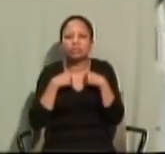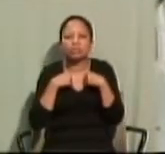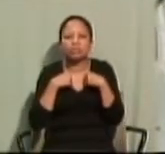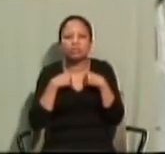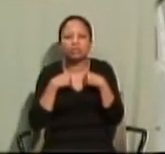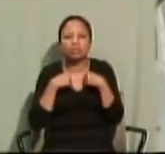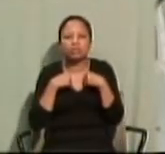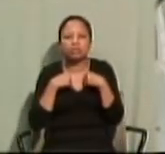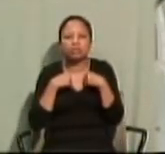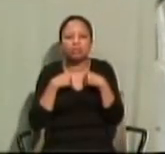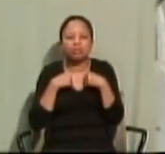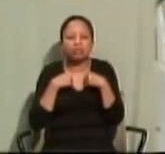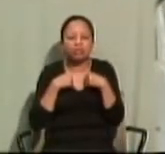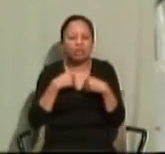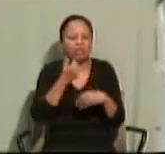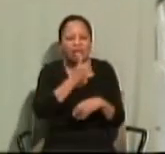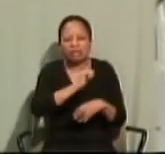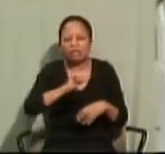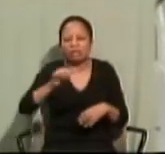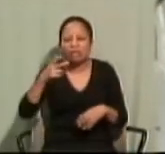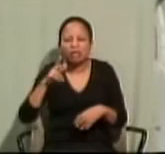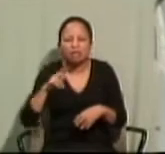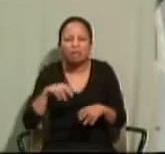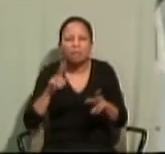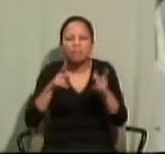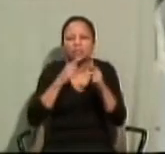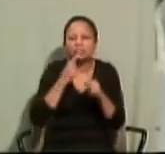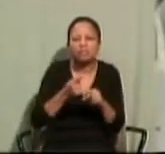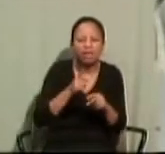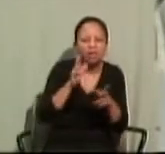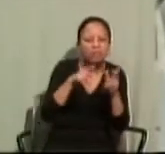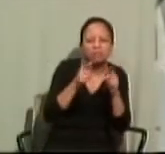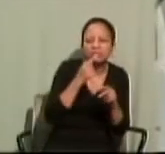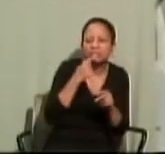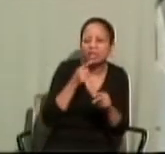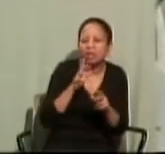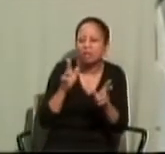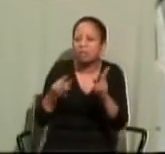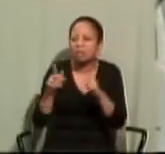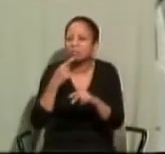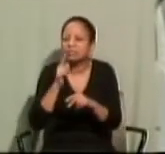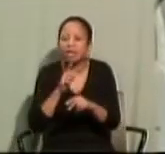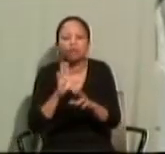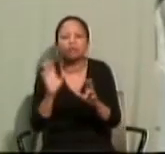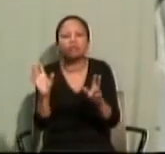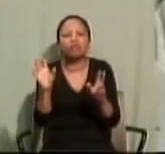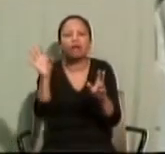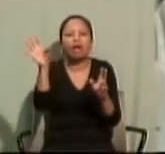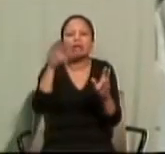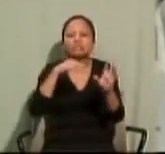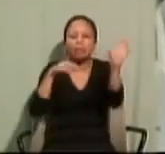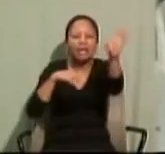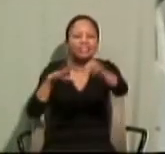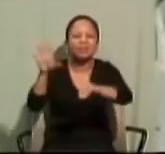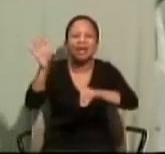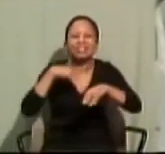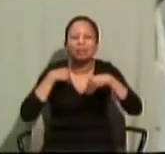things other than what is produced in the light of Christ.